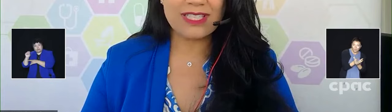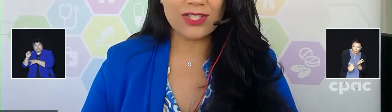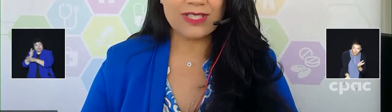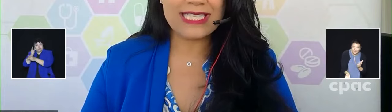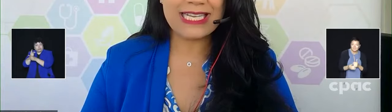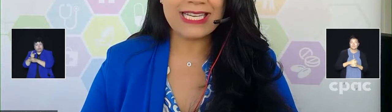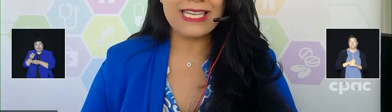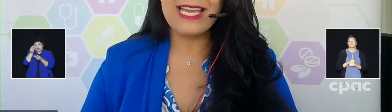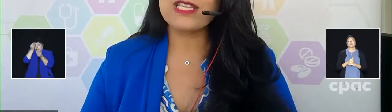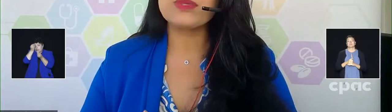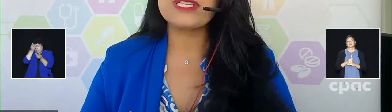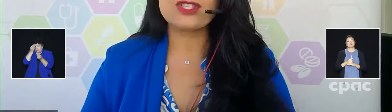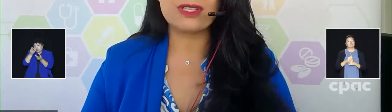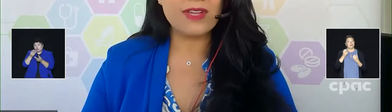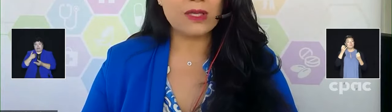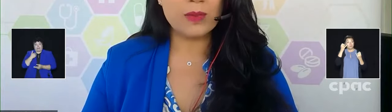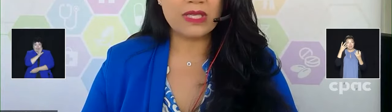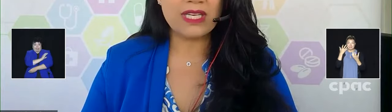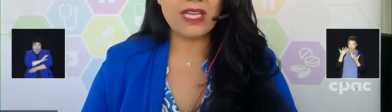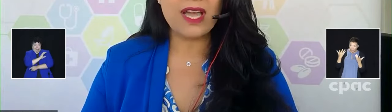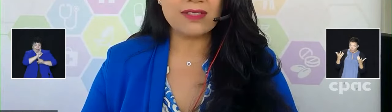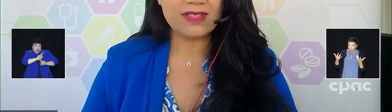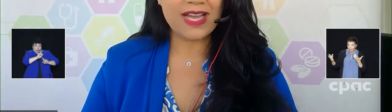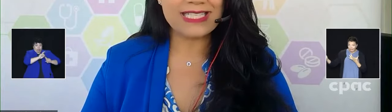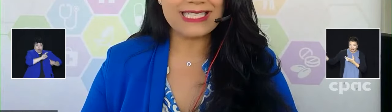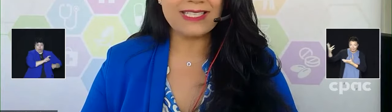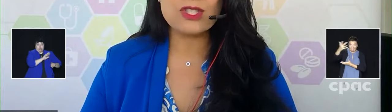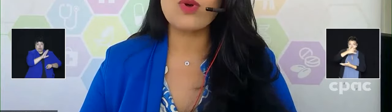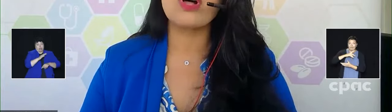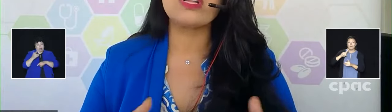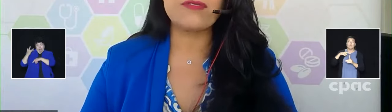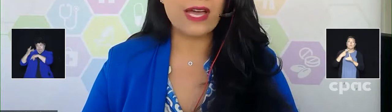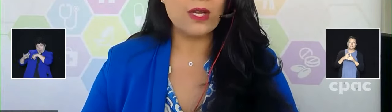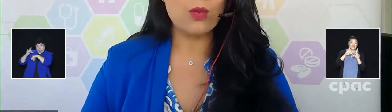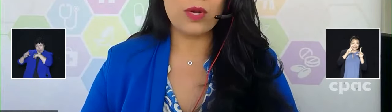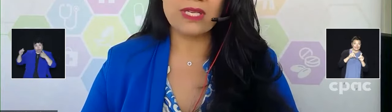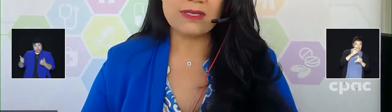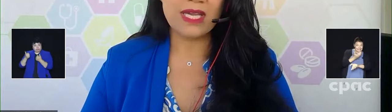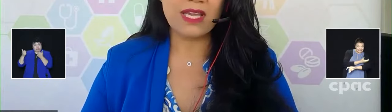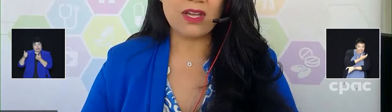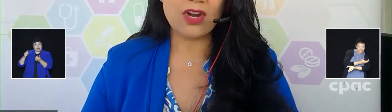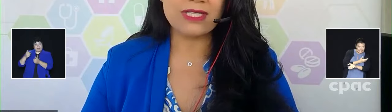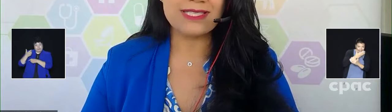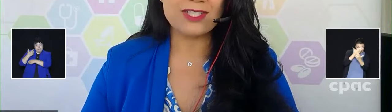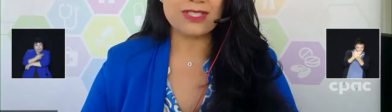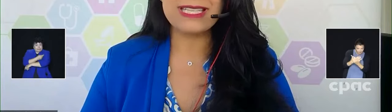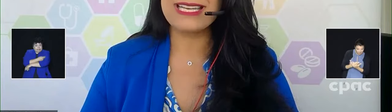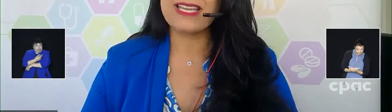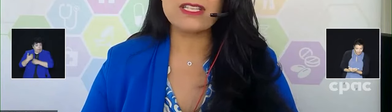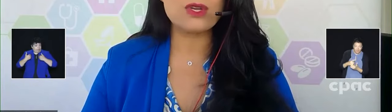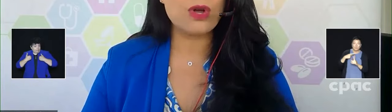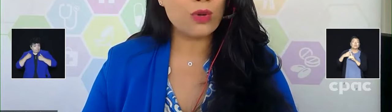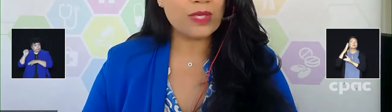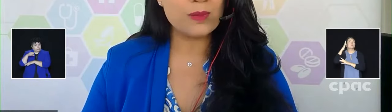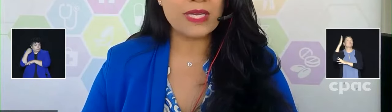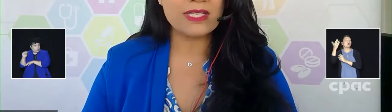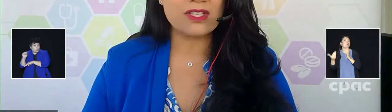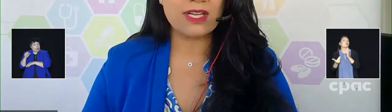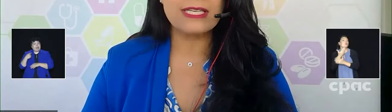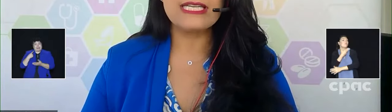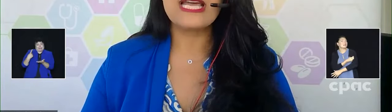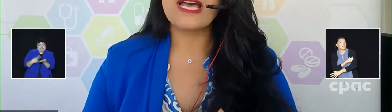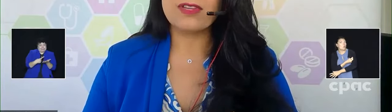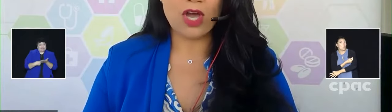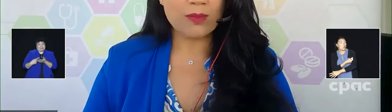in terms of the clinical data and the potential availability of the vaccine, so all of that went into making our decisions. And again, it's always